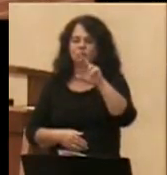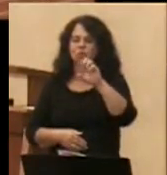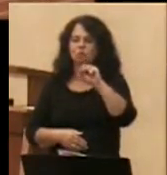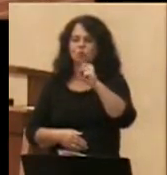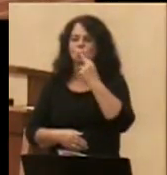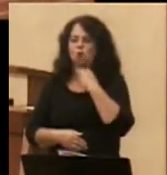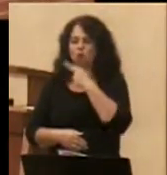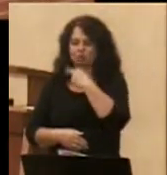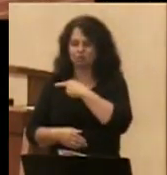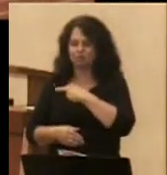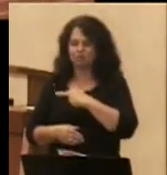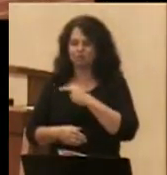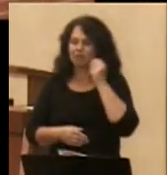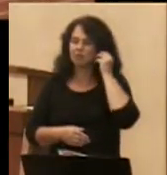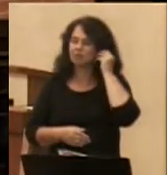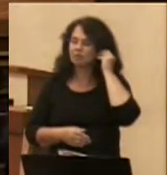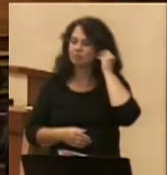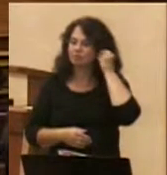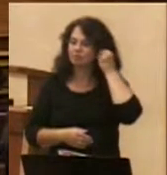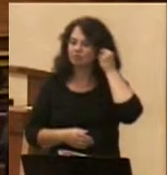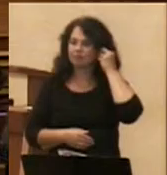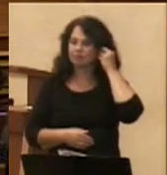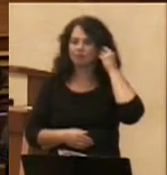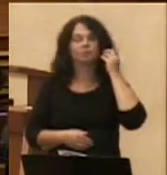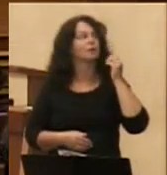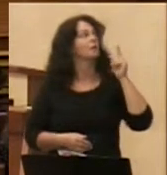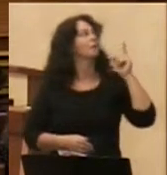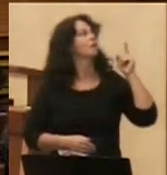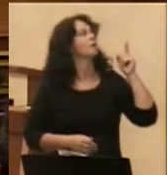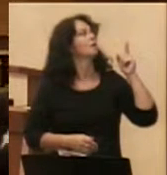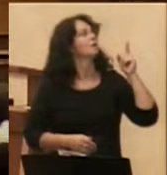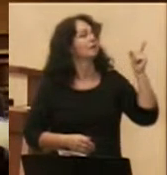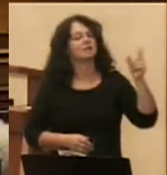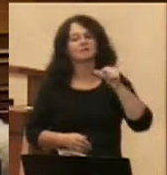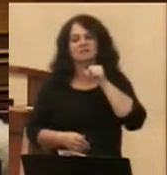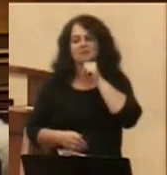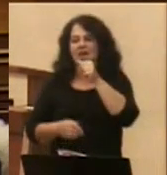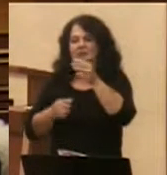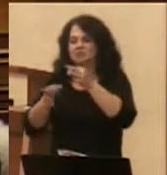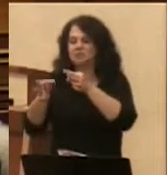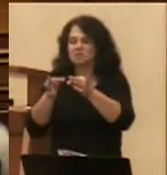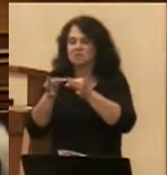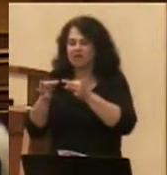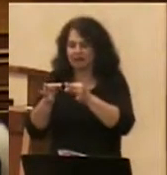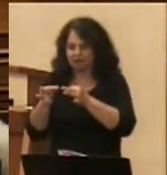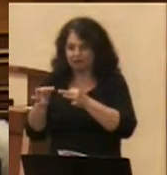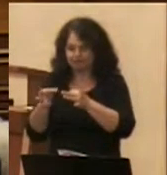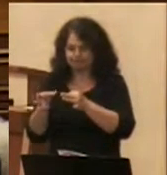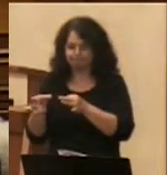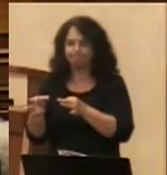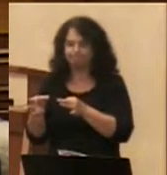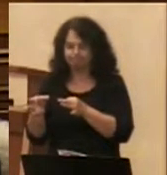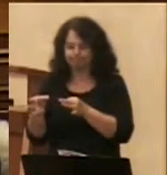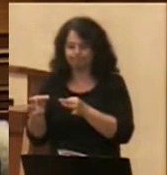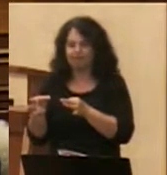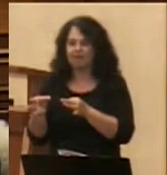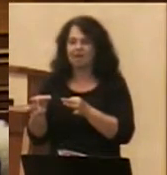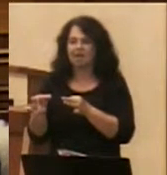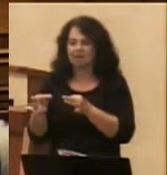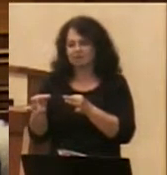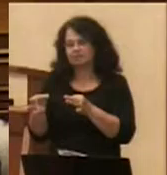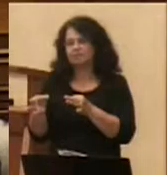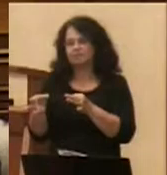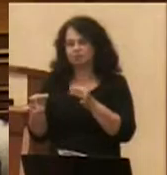The stained glass representation of Luther's rose is not as detailed as Luther would have us consider. And so I have